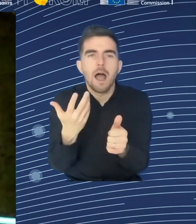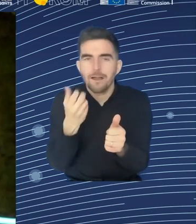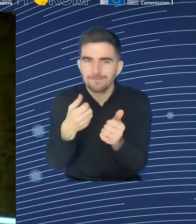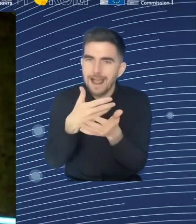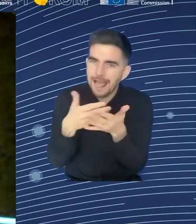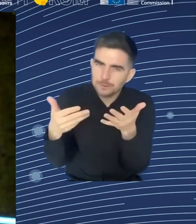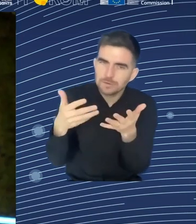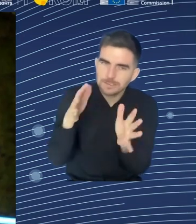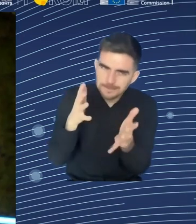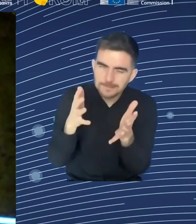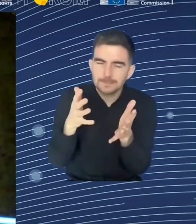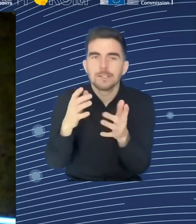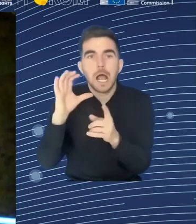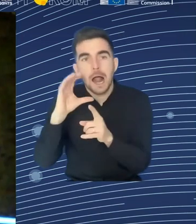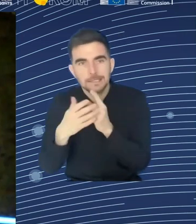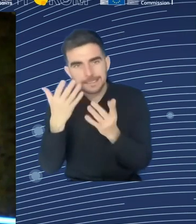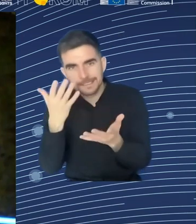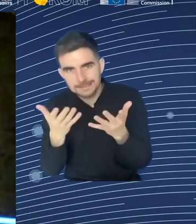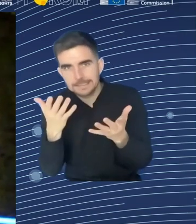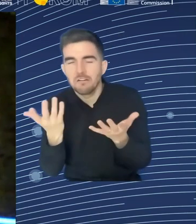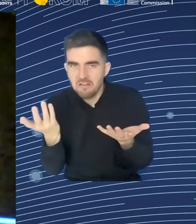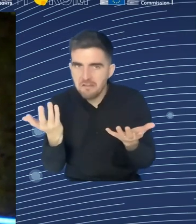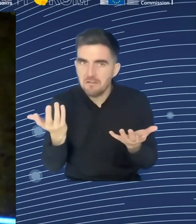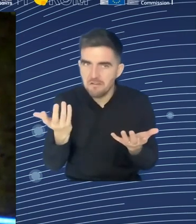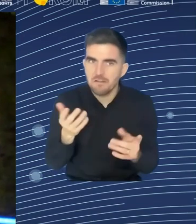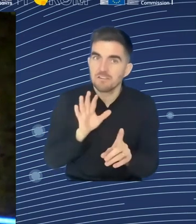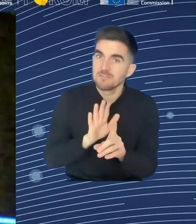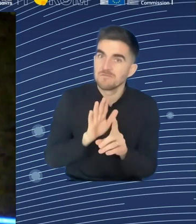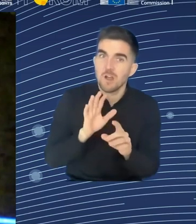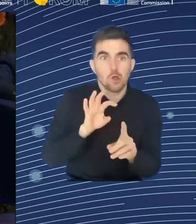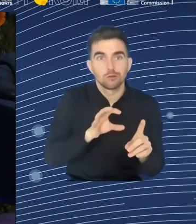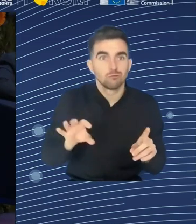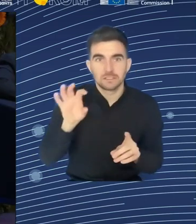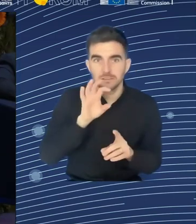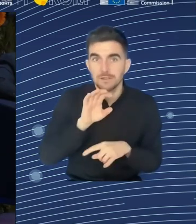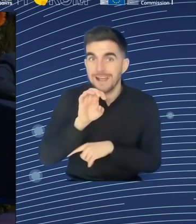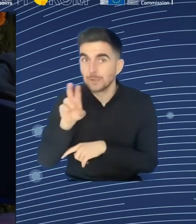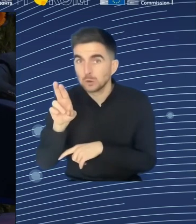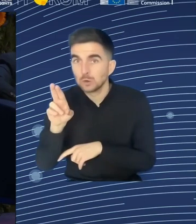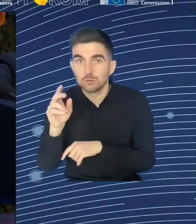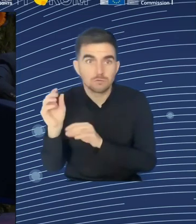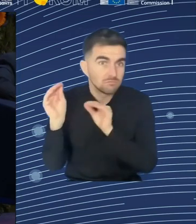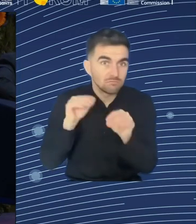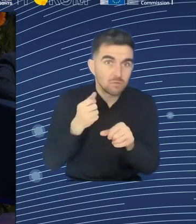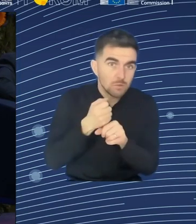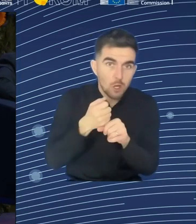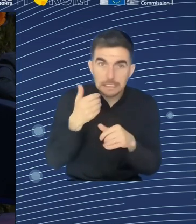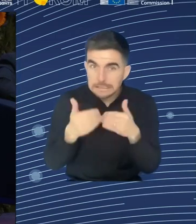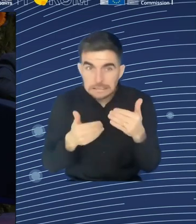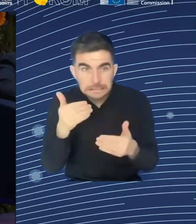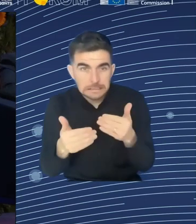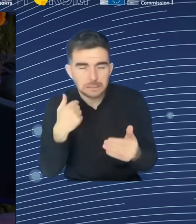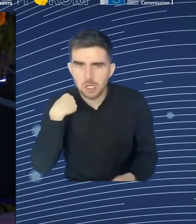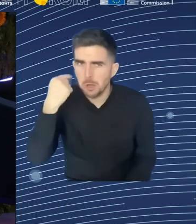one of the courses that's now an experience that was mentioned to me in Germany where they were trying to take